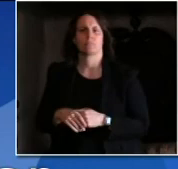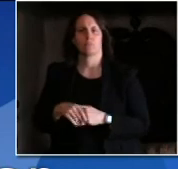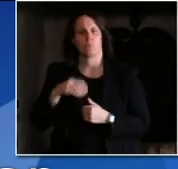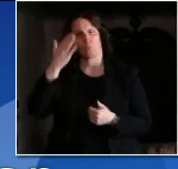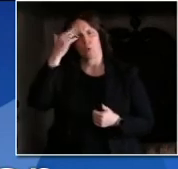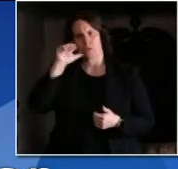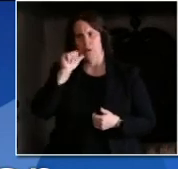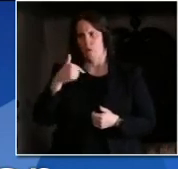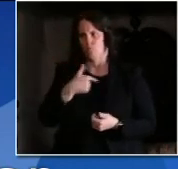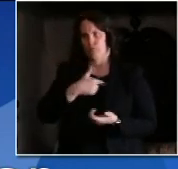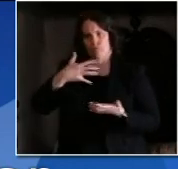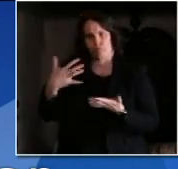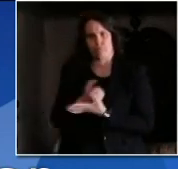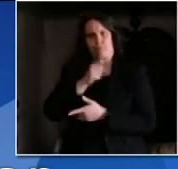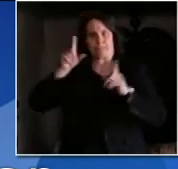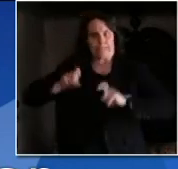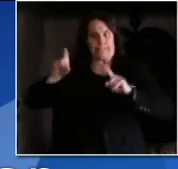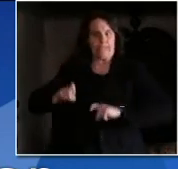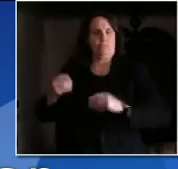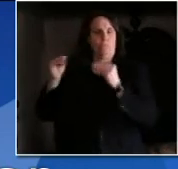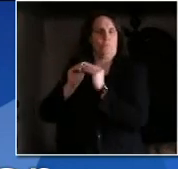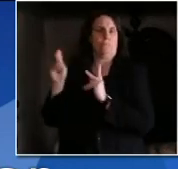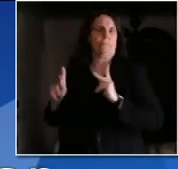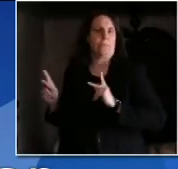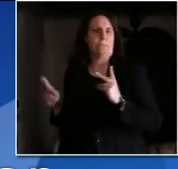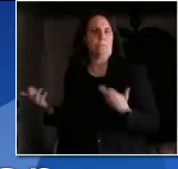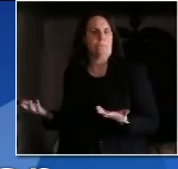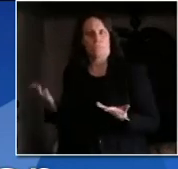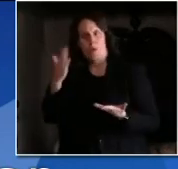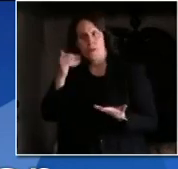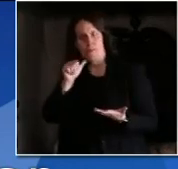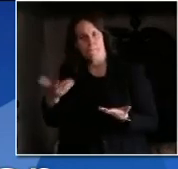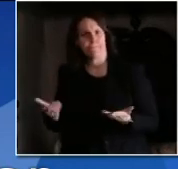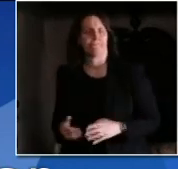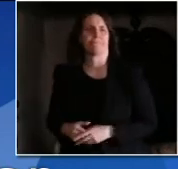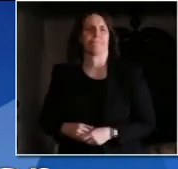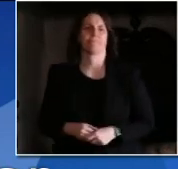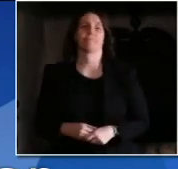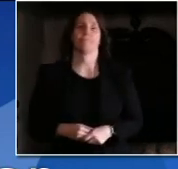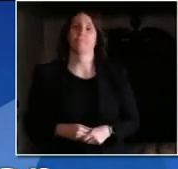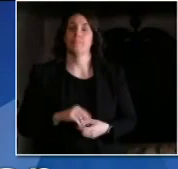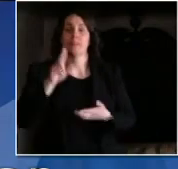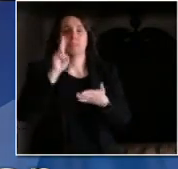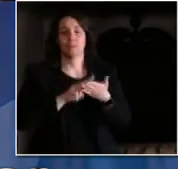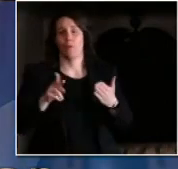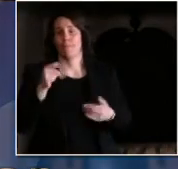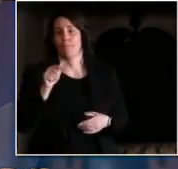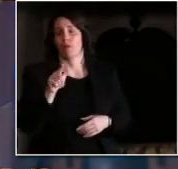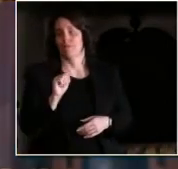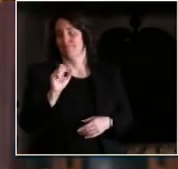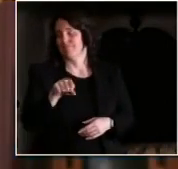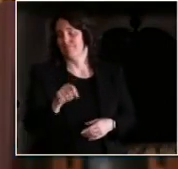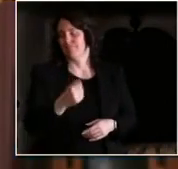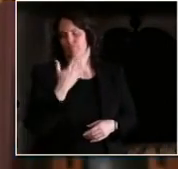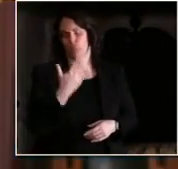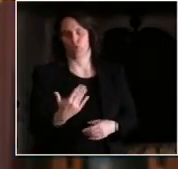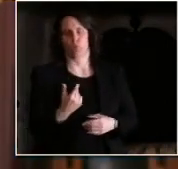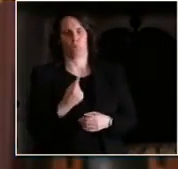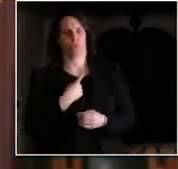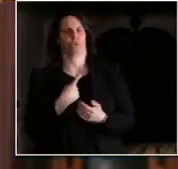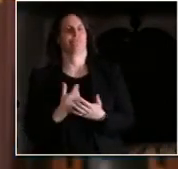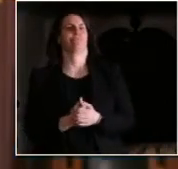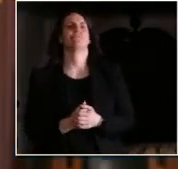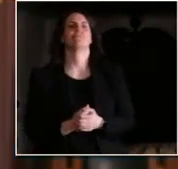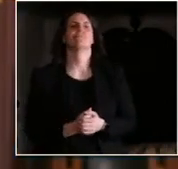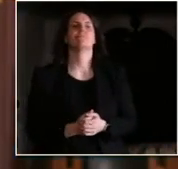and we are certainly working hard to make sure that providers understand that there is capacity in the system